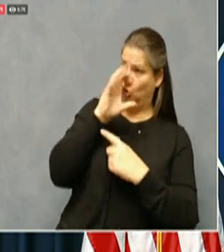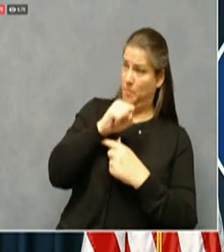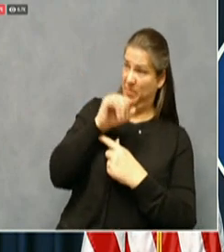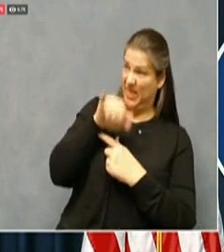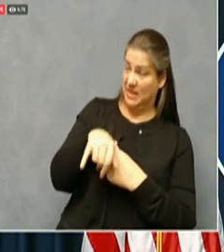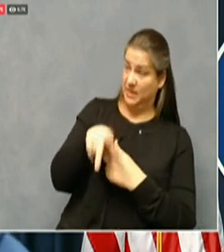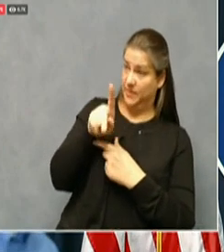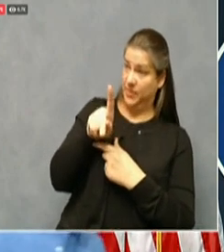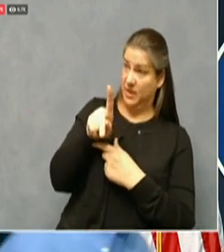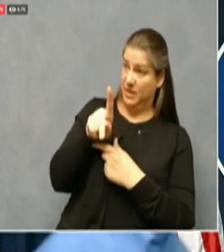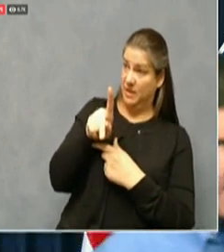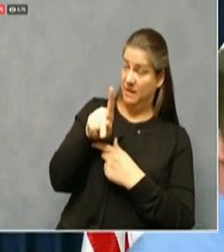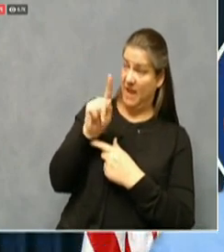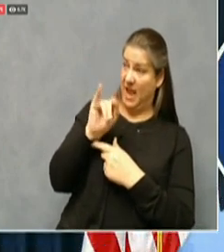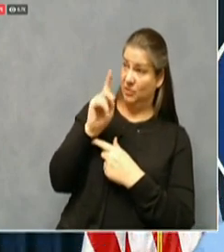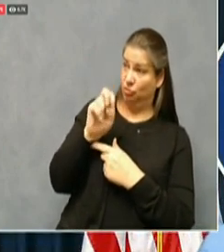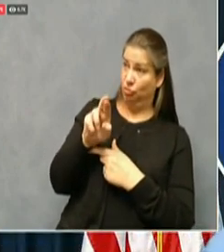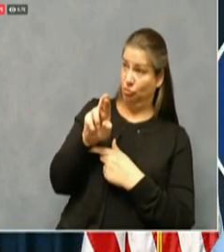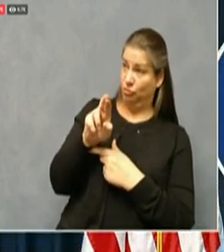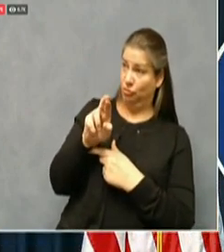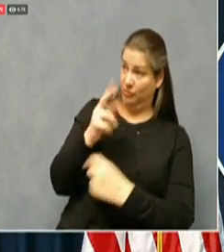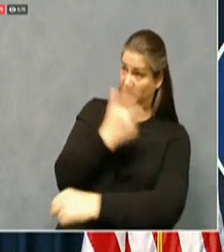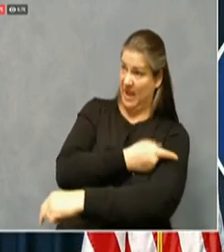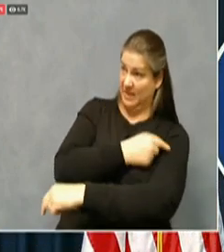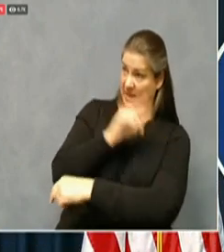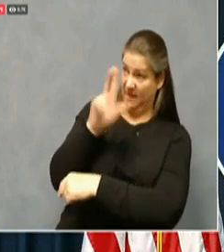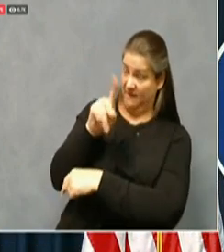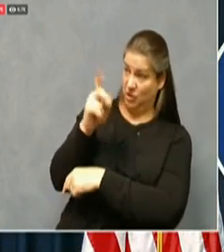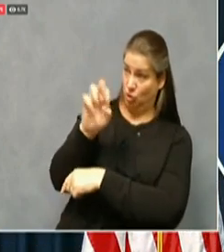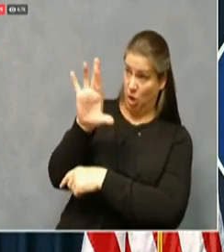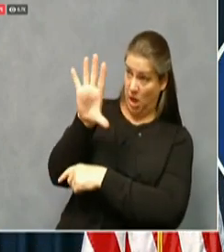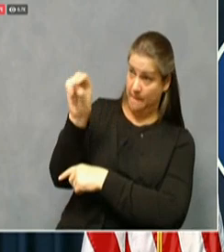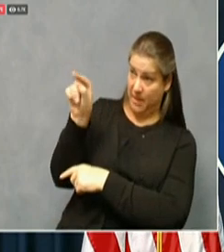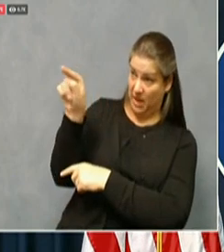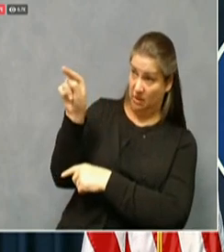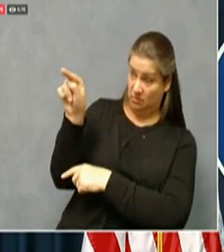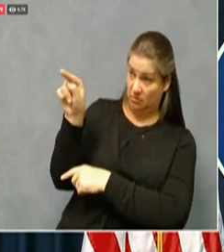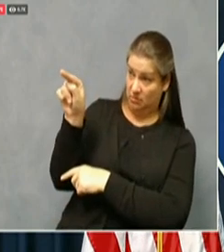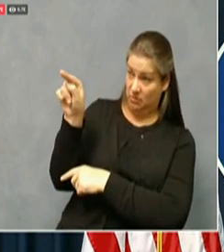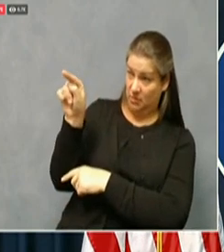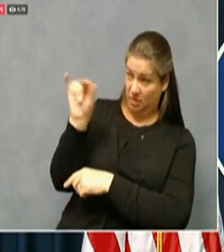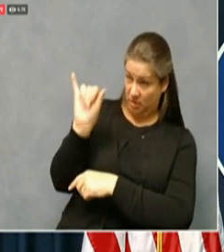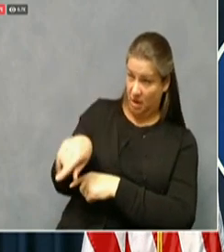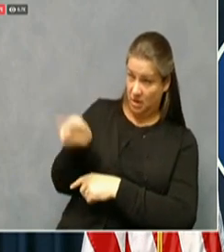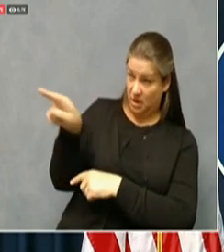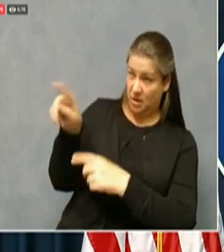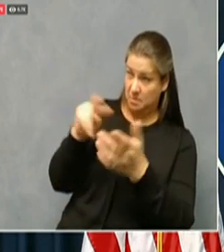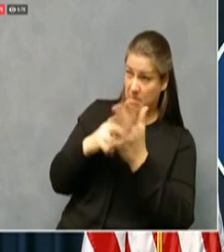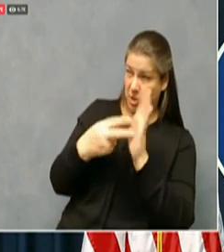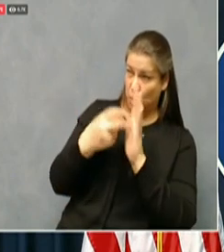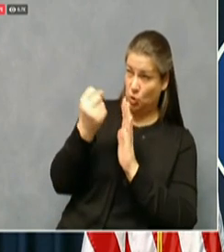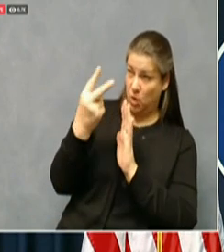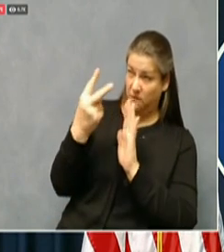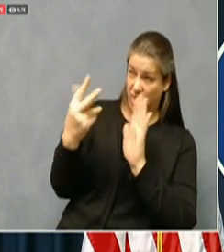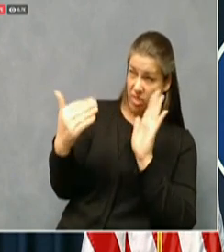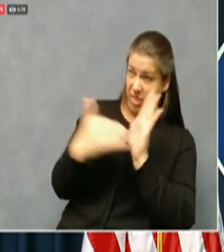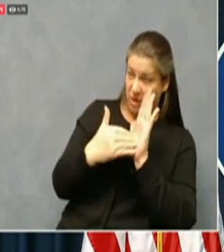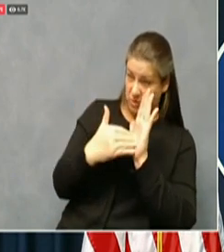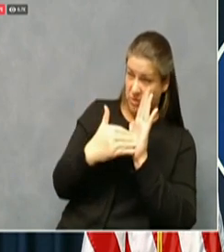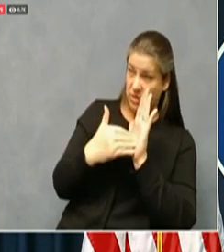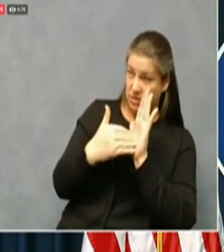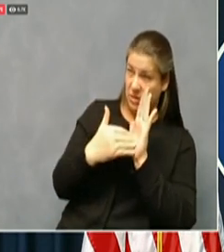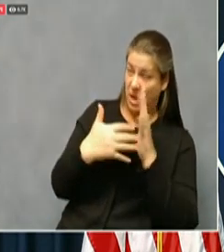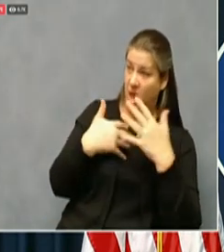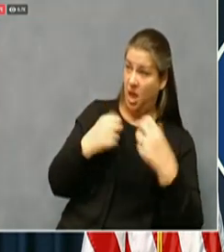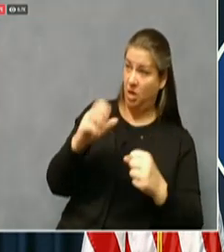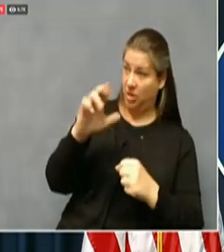correct? Uh, so that's a two shot vaccine. So that means 12,000, uh, health care workers will have